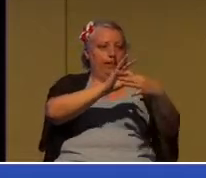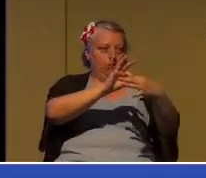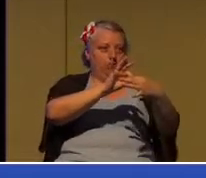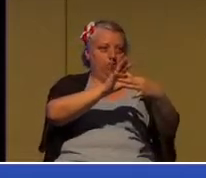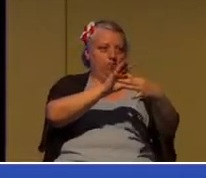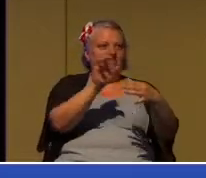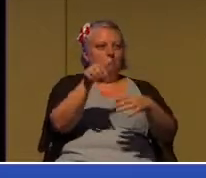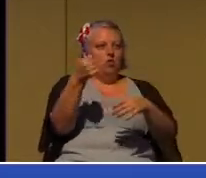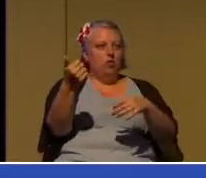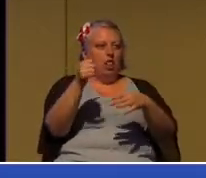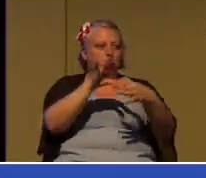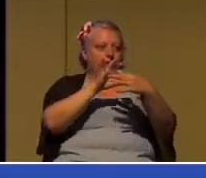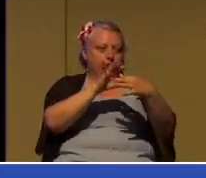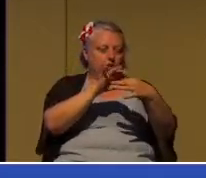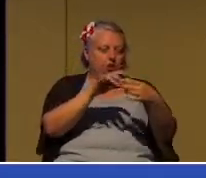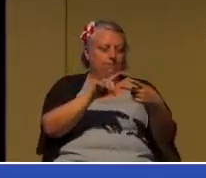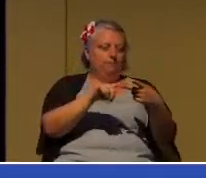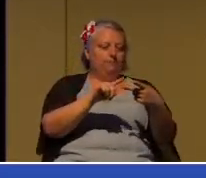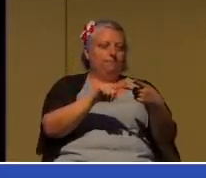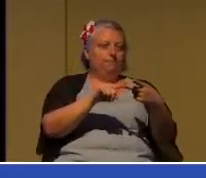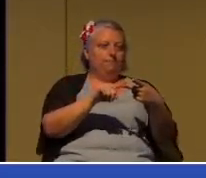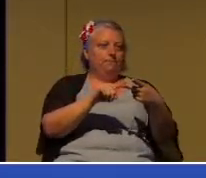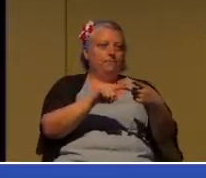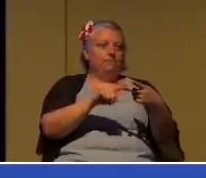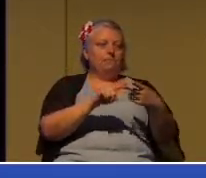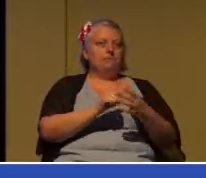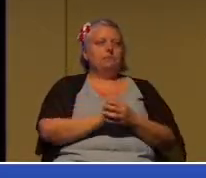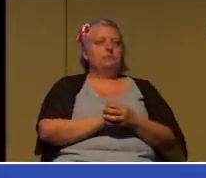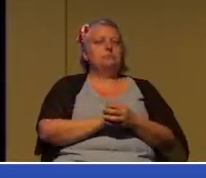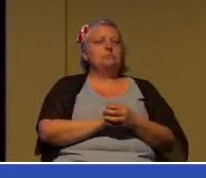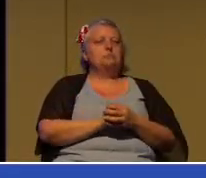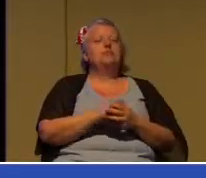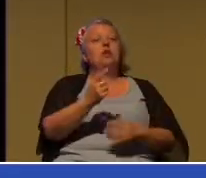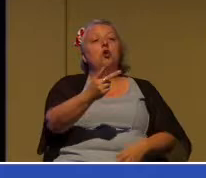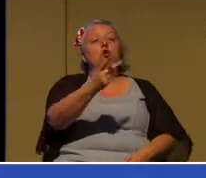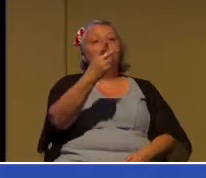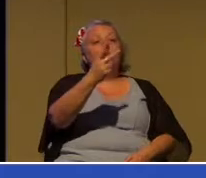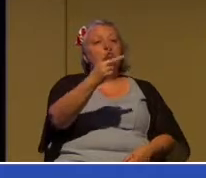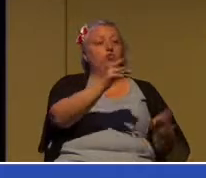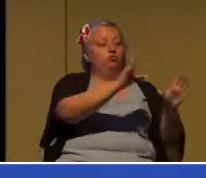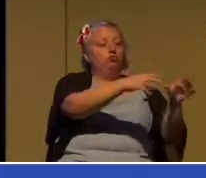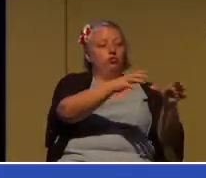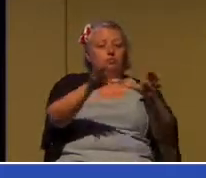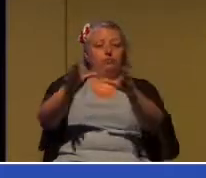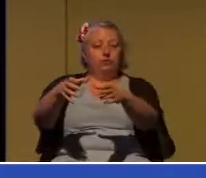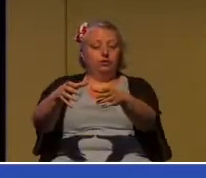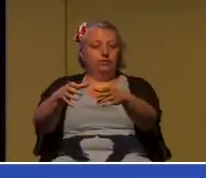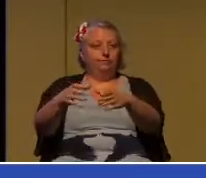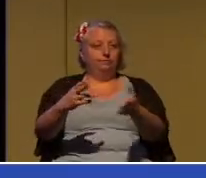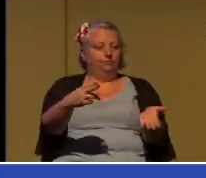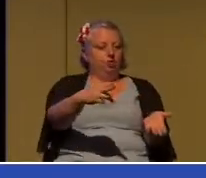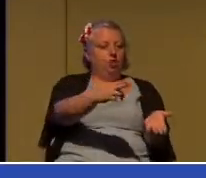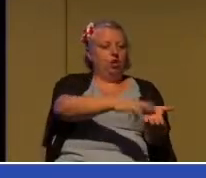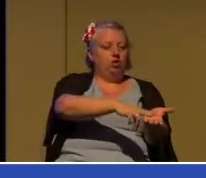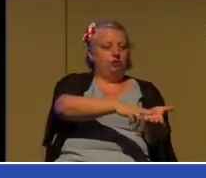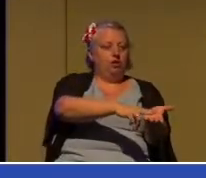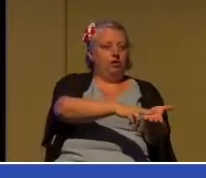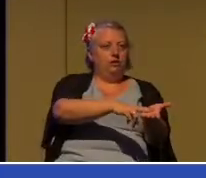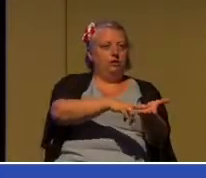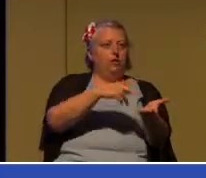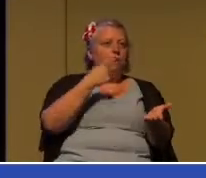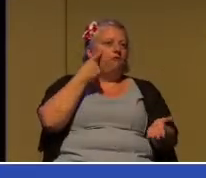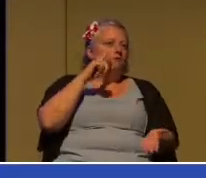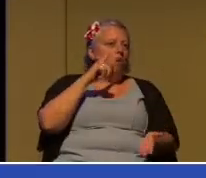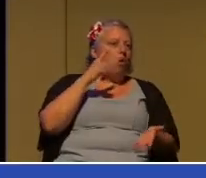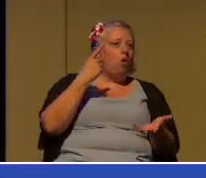parties to accomplish a particular goal or purpose. A contract is typically time